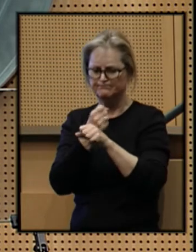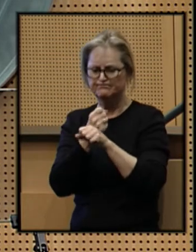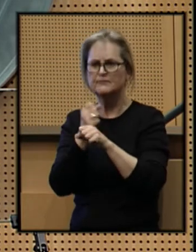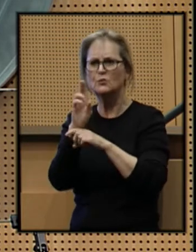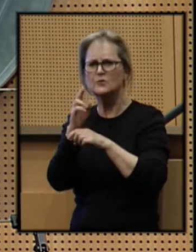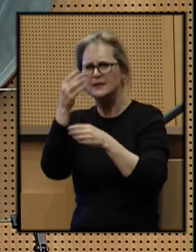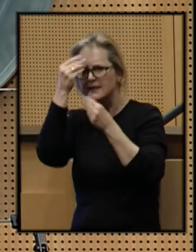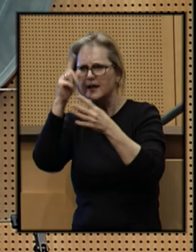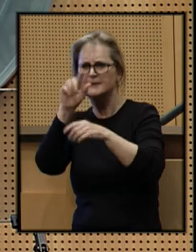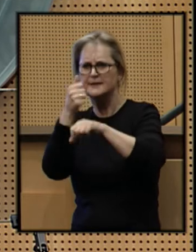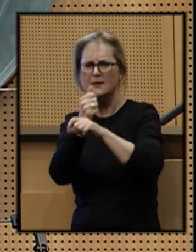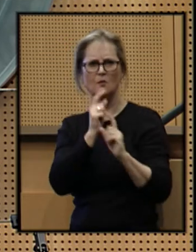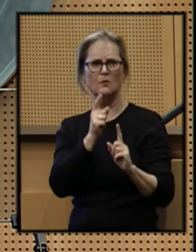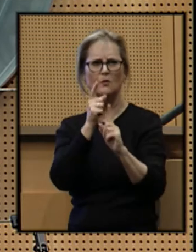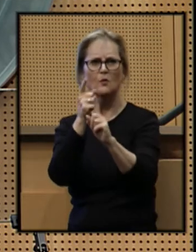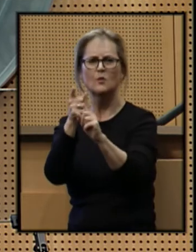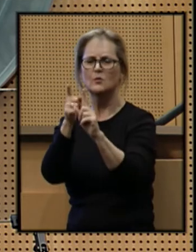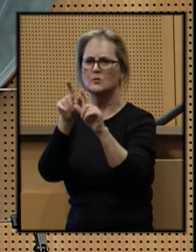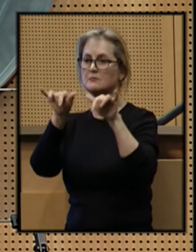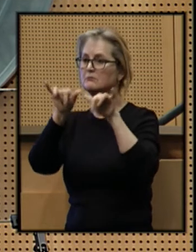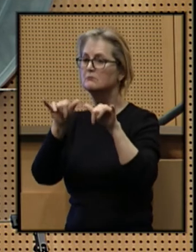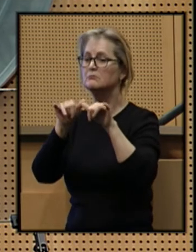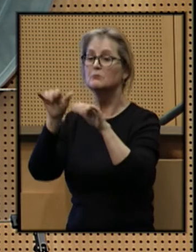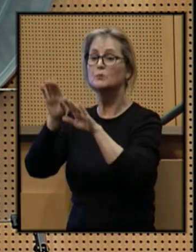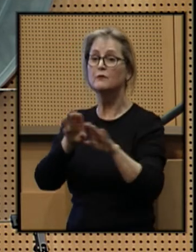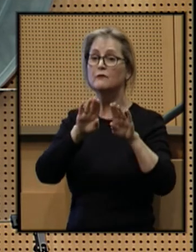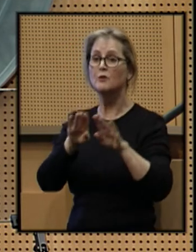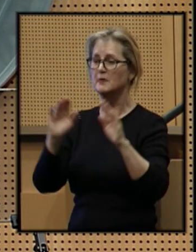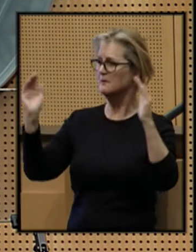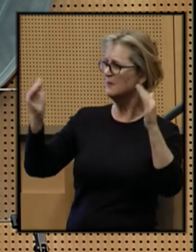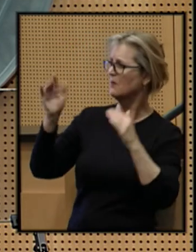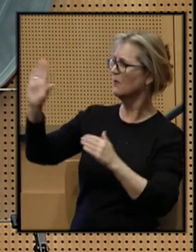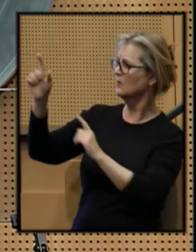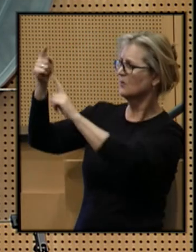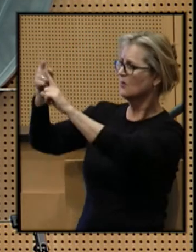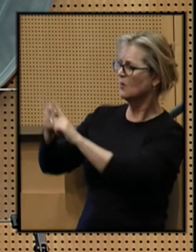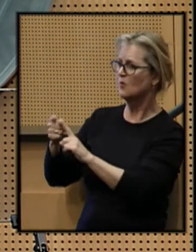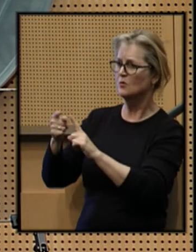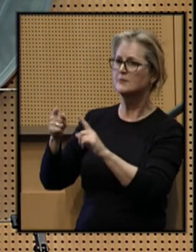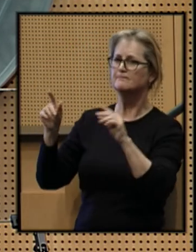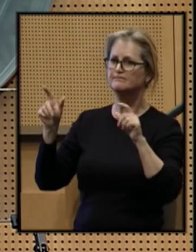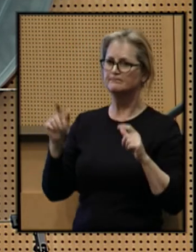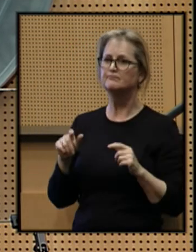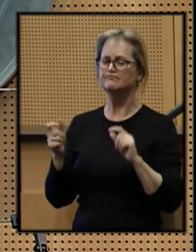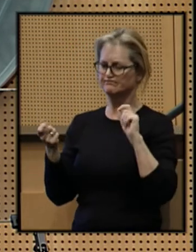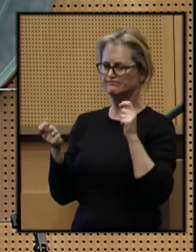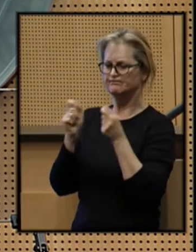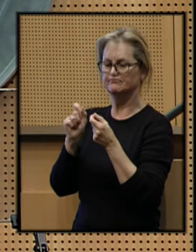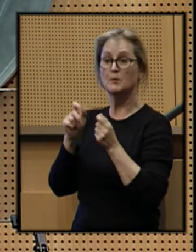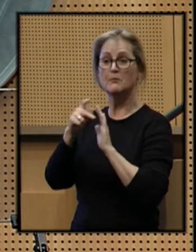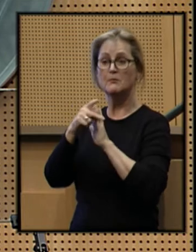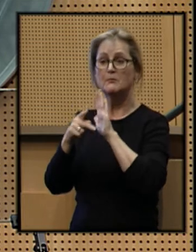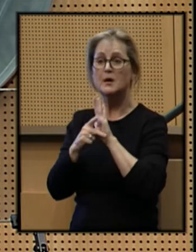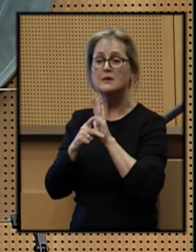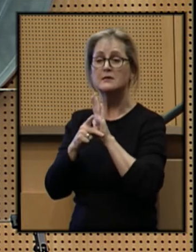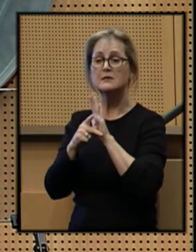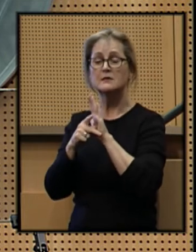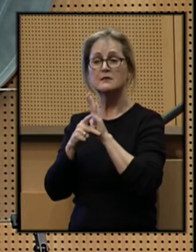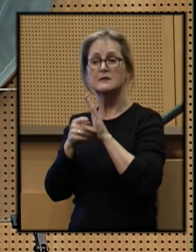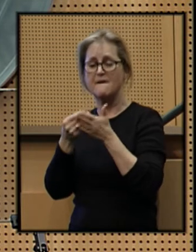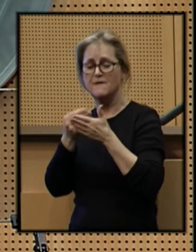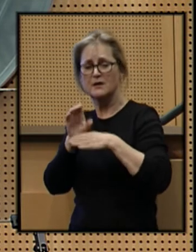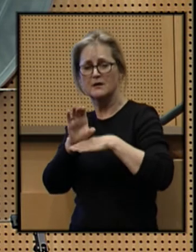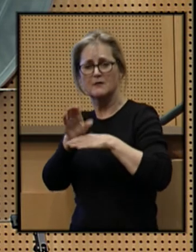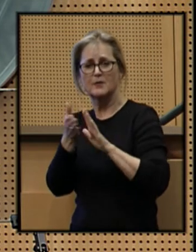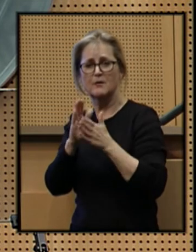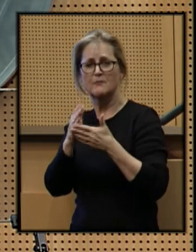data to set goals, to measure our performance against those goals, adjusting our policies and funding models to be